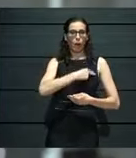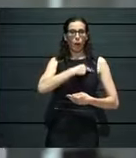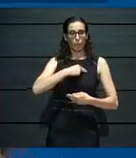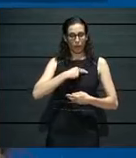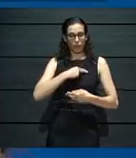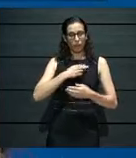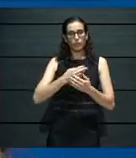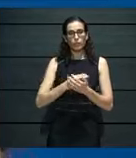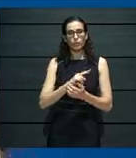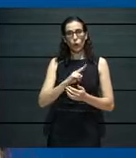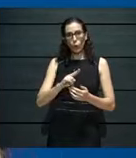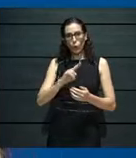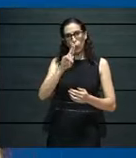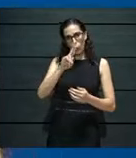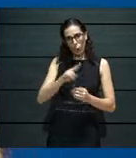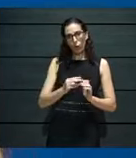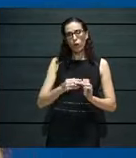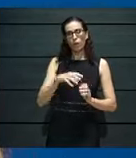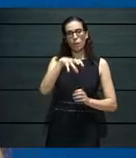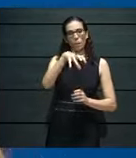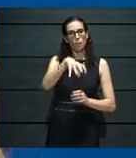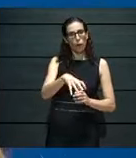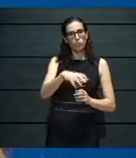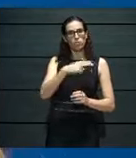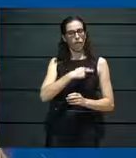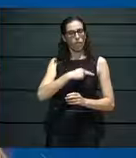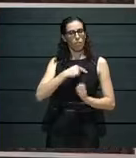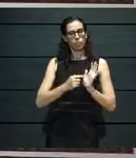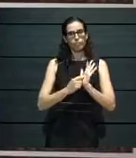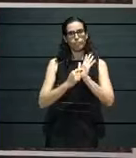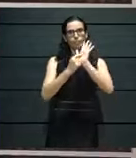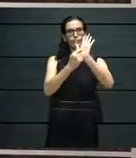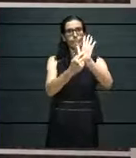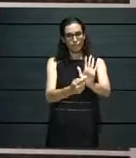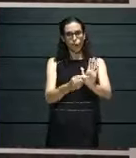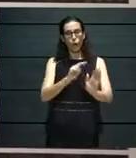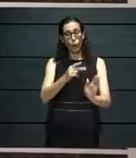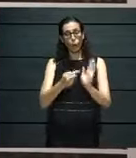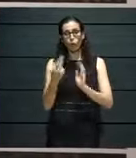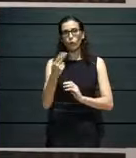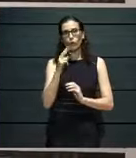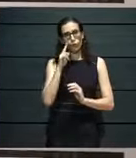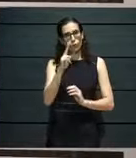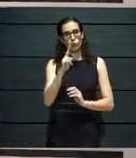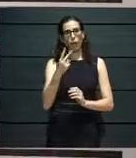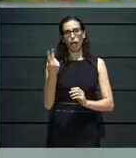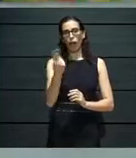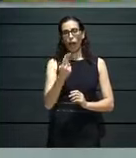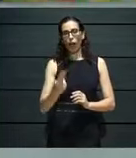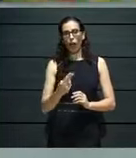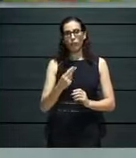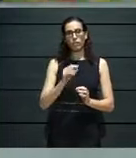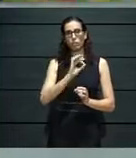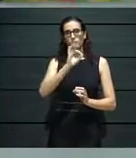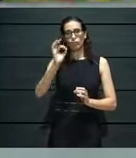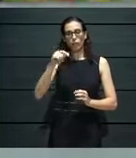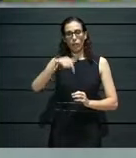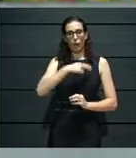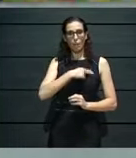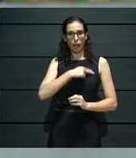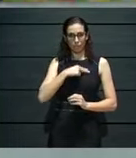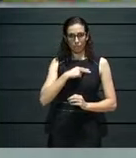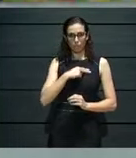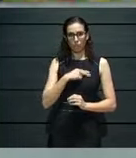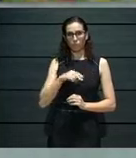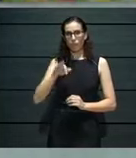establishing a place for Malta and Maltese contemporary art in the international scene. FDZ Community